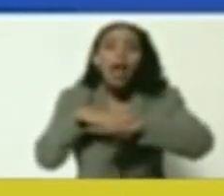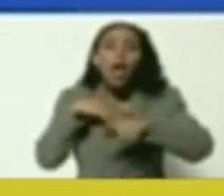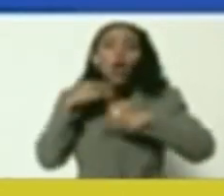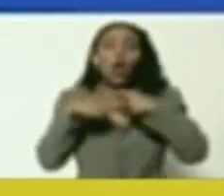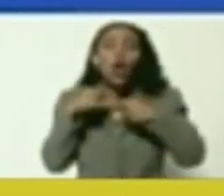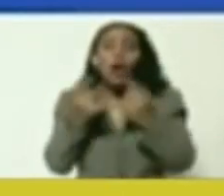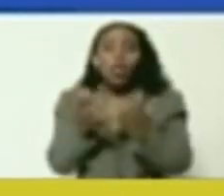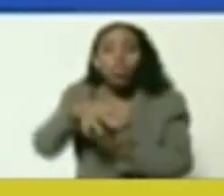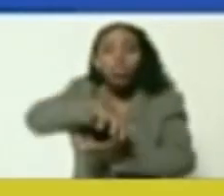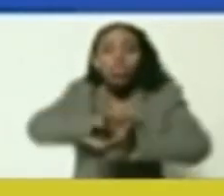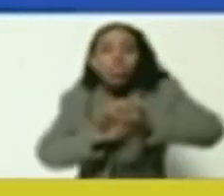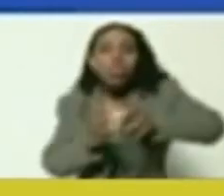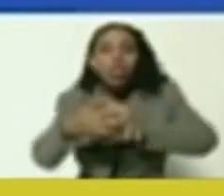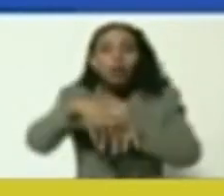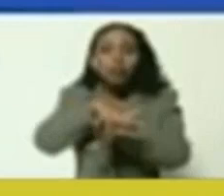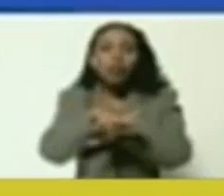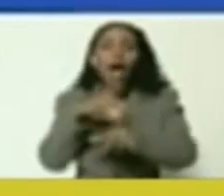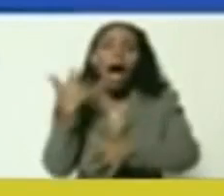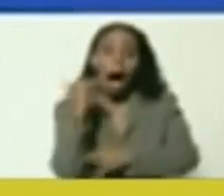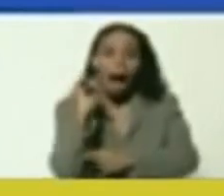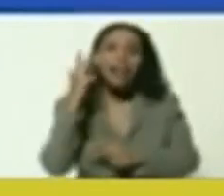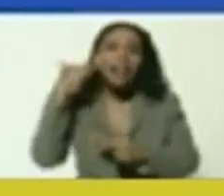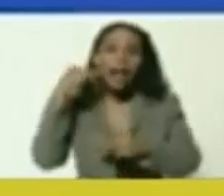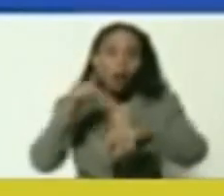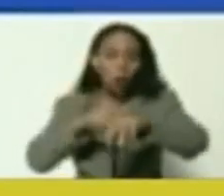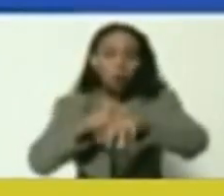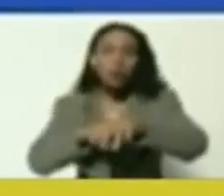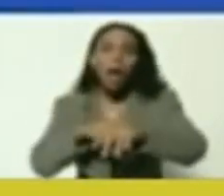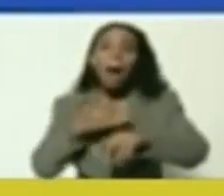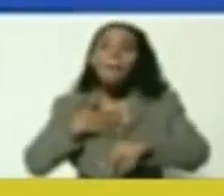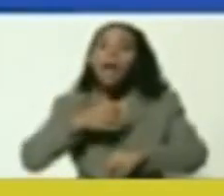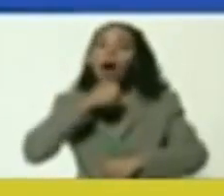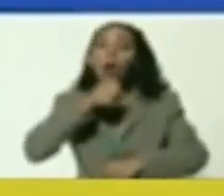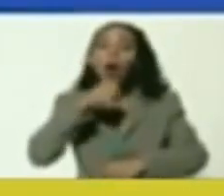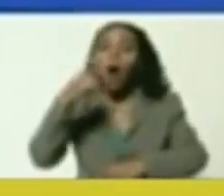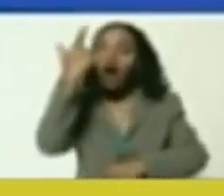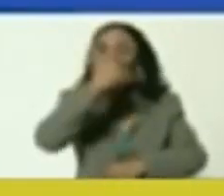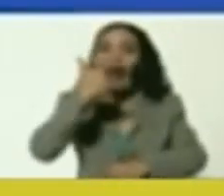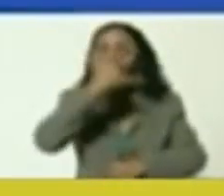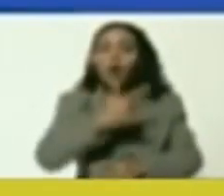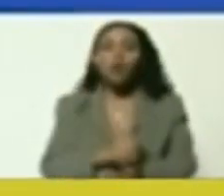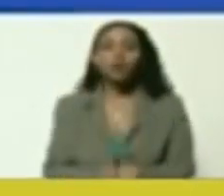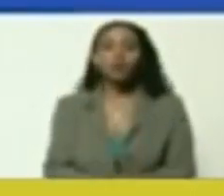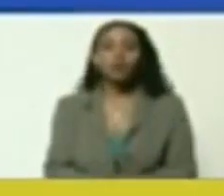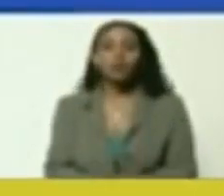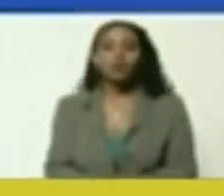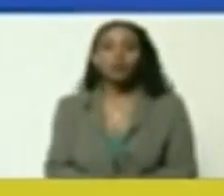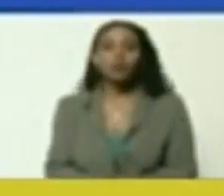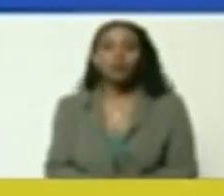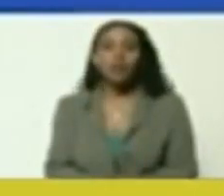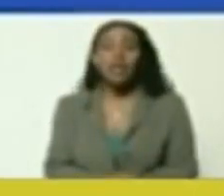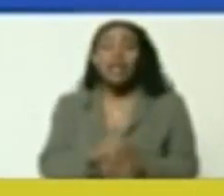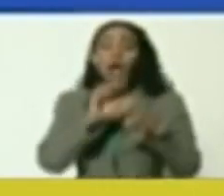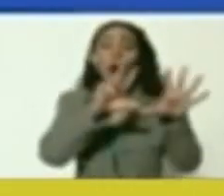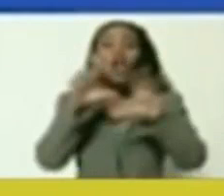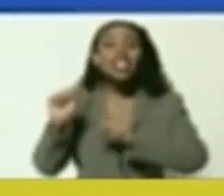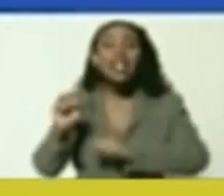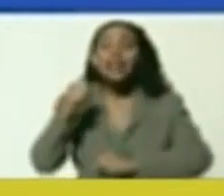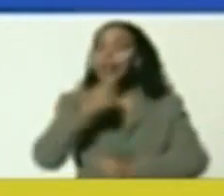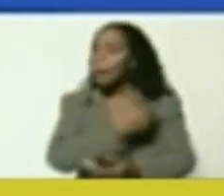my skin, I have black blood, my African grandfathers,